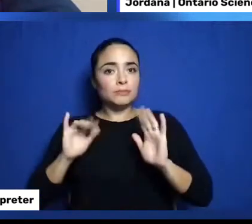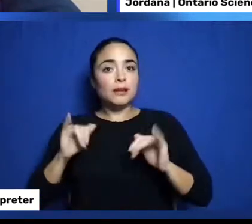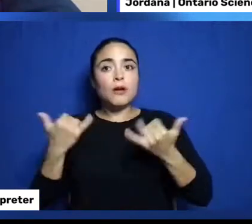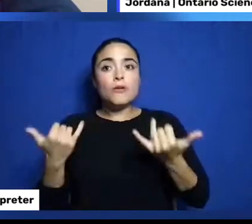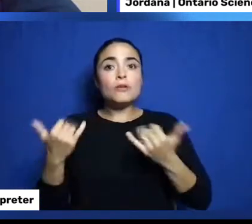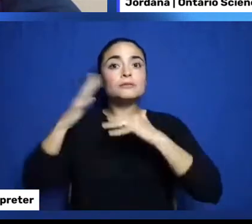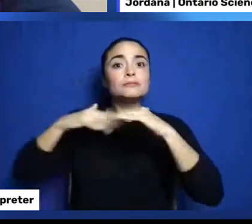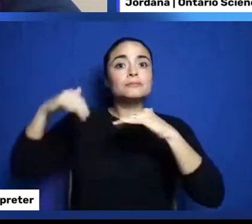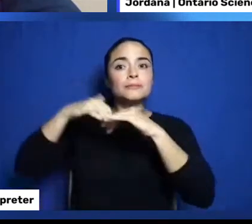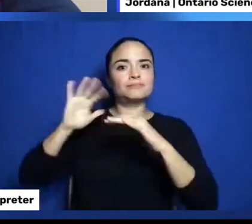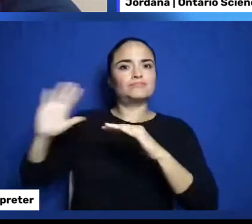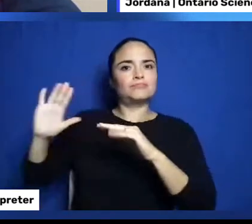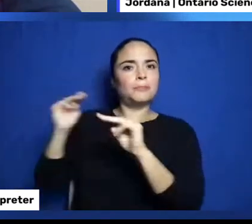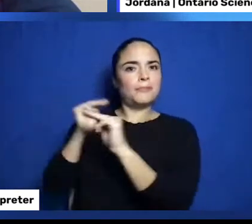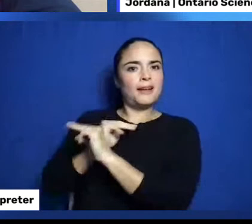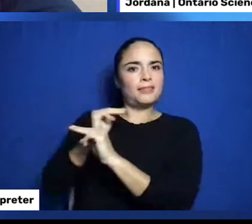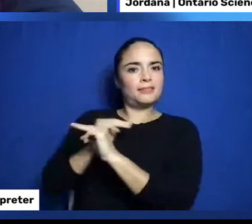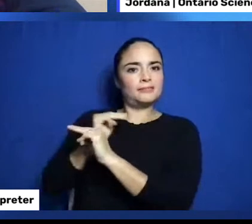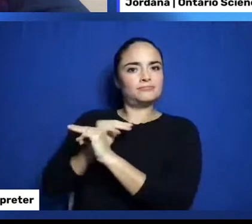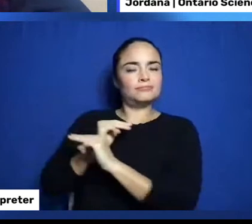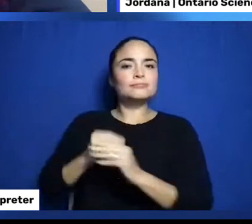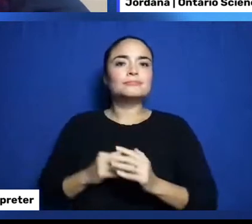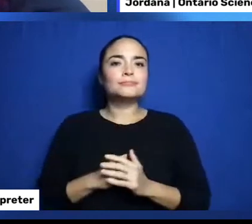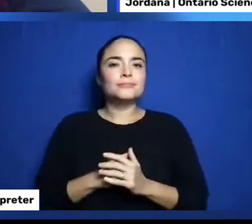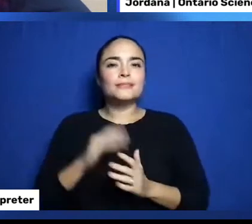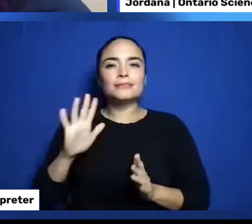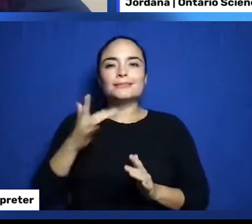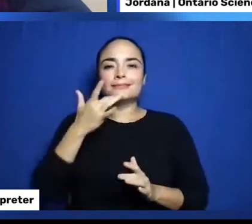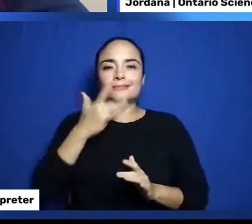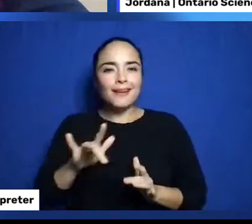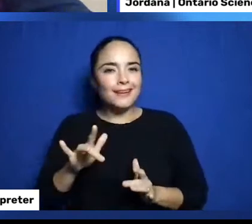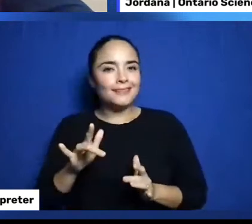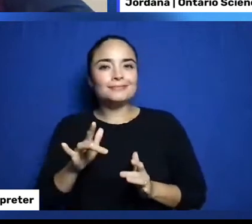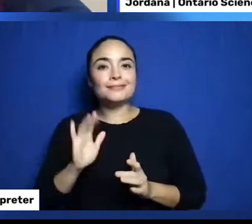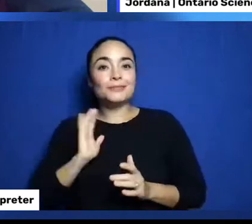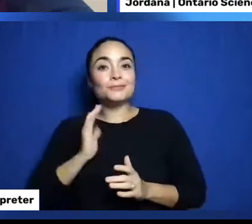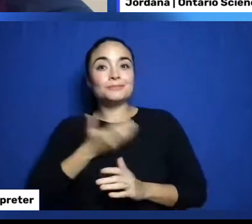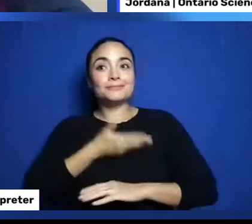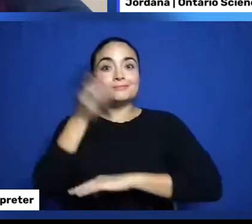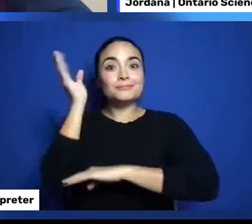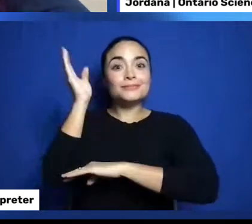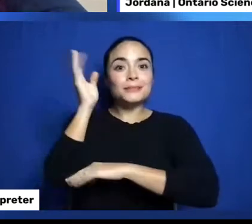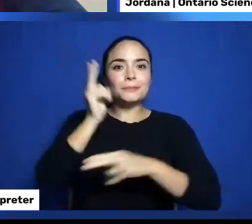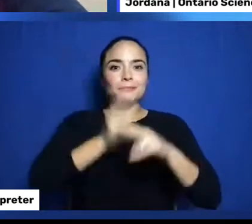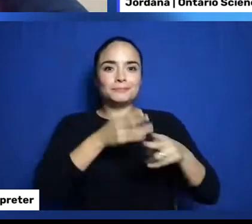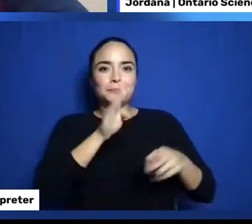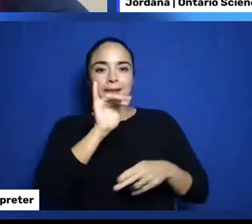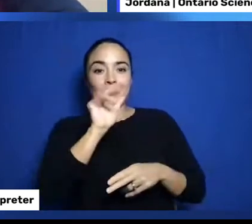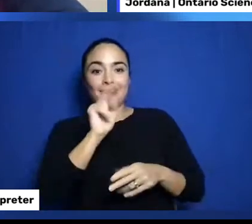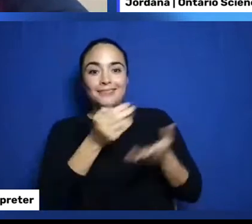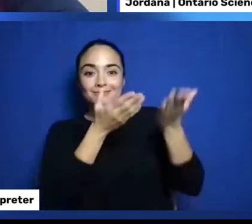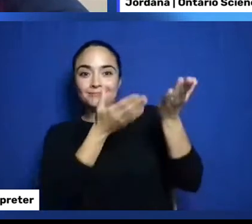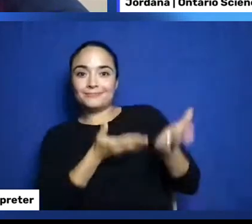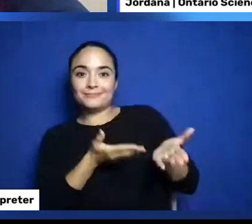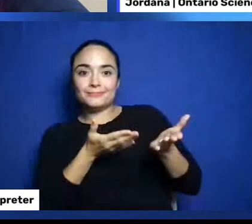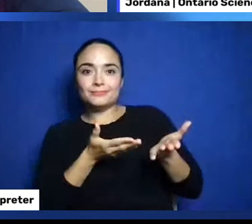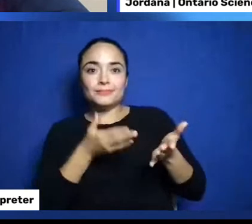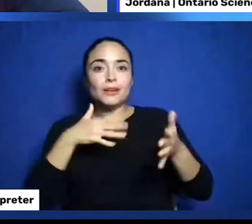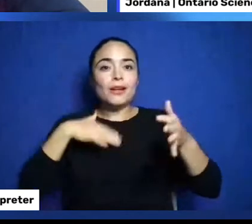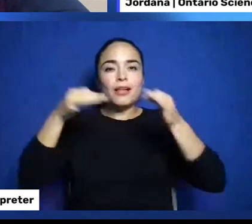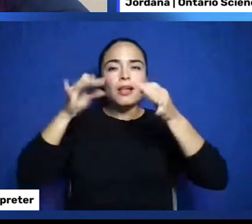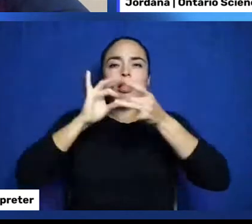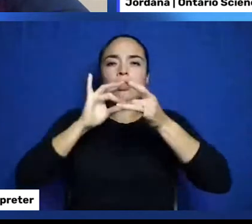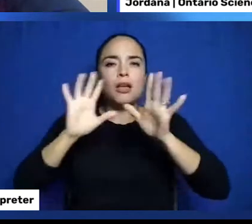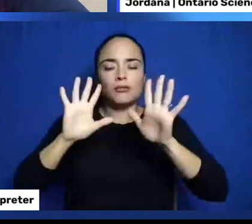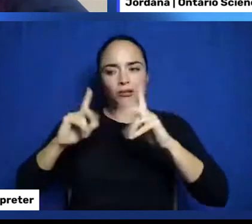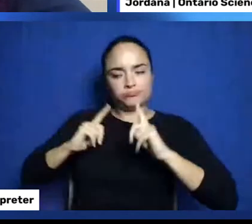pleased to welcome our guest speaker, Brian, who has some wonderful stories to share with us. So, without further ado, I will pass it over to you, Brian.